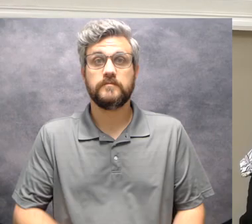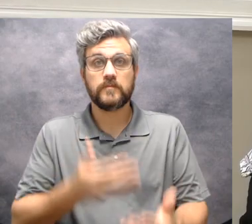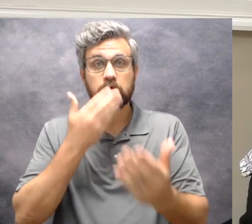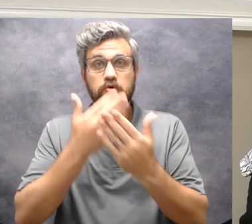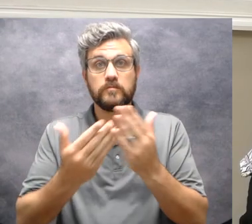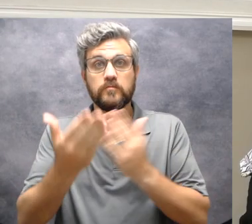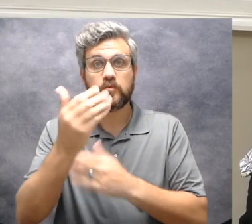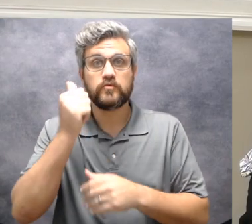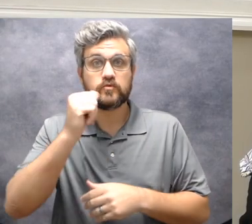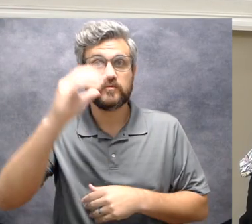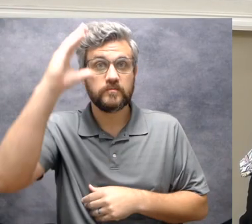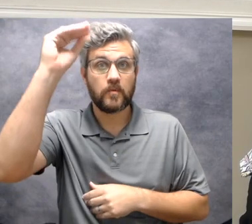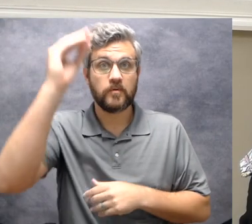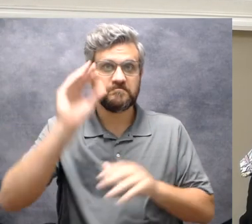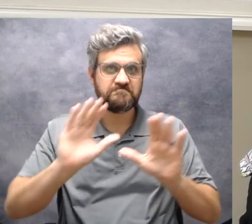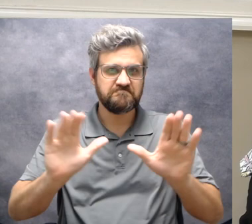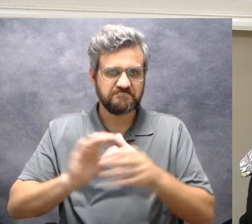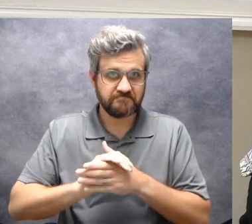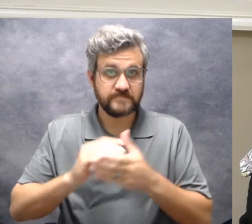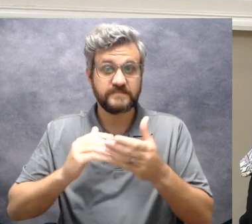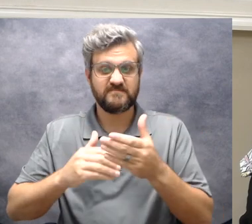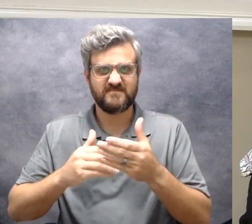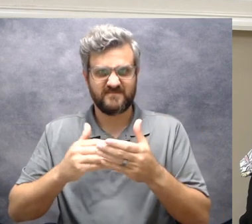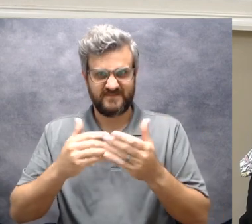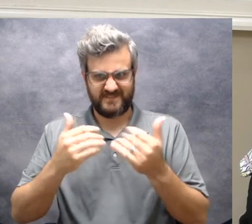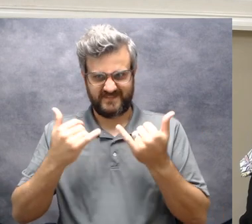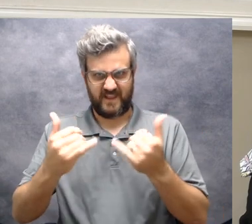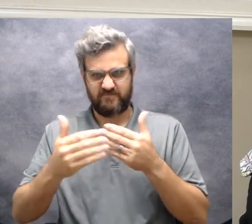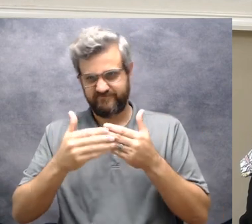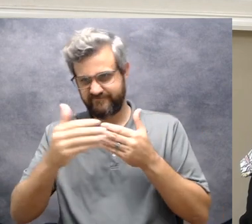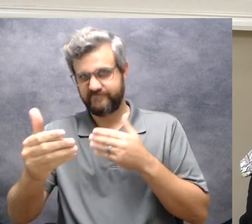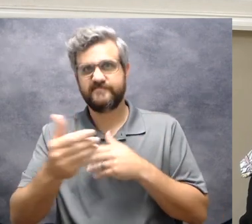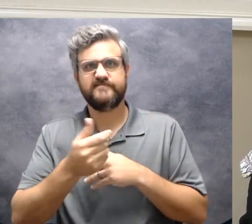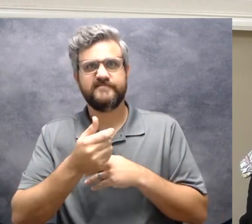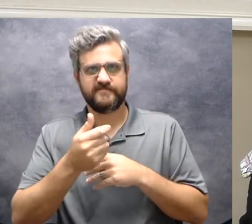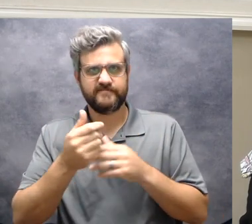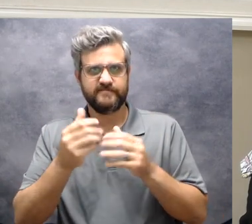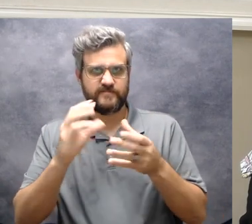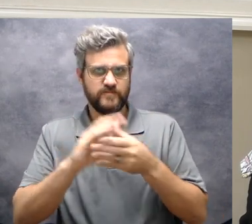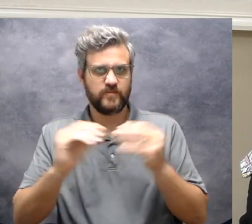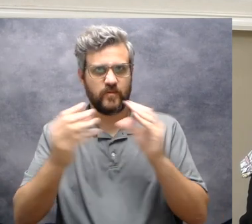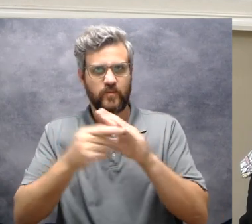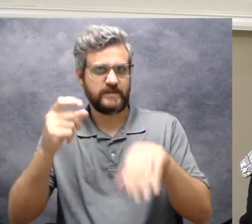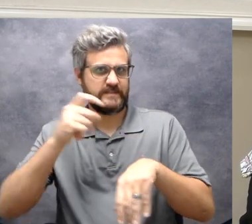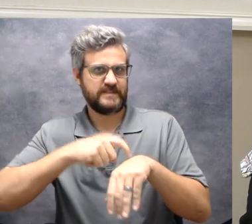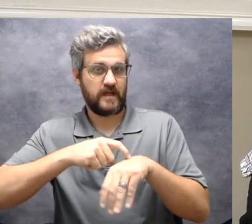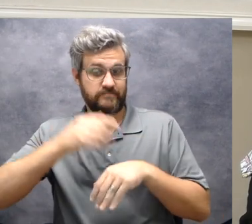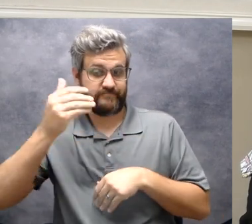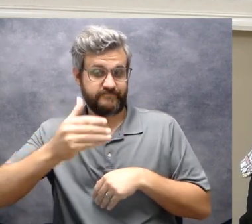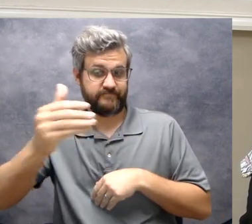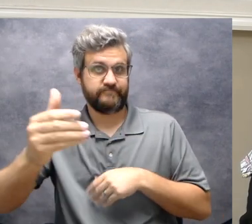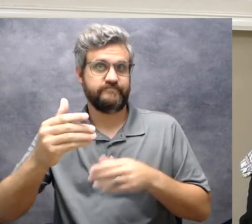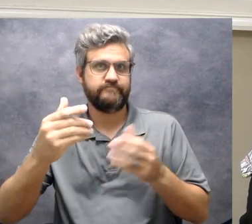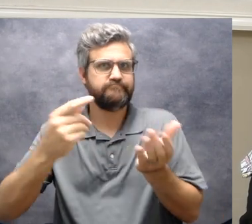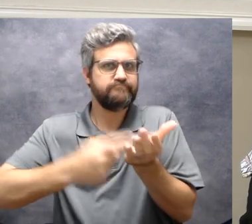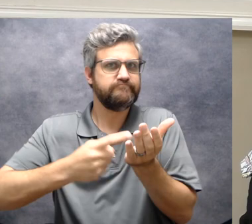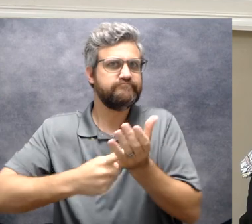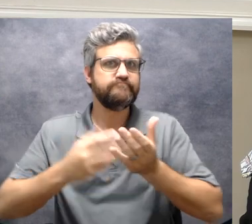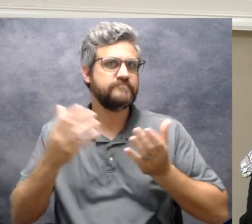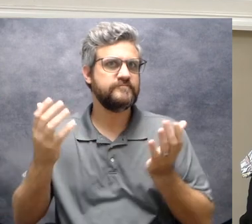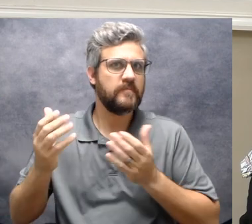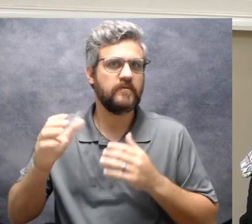Good morning boys and girls our next few story times are we're gonna visit the ocean so